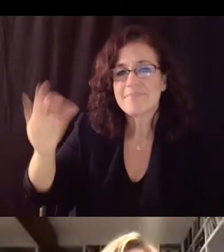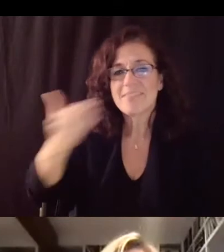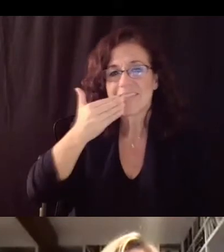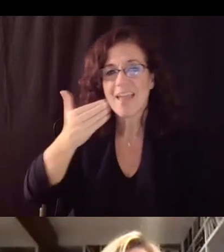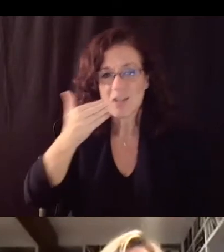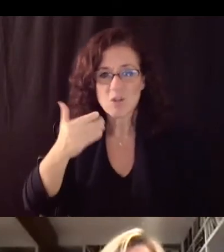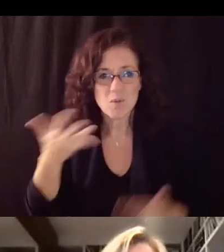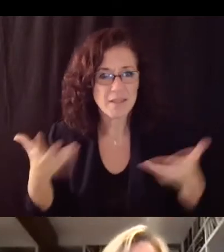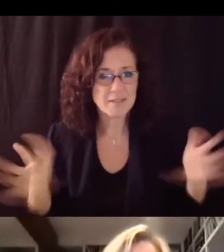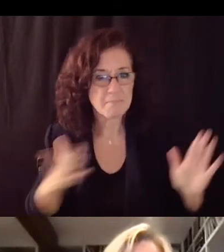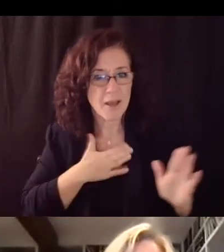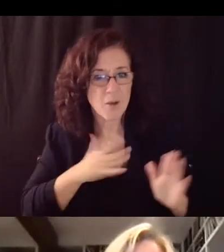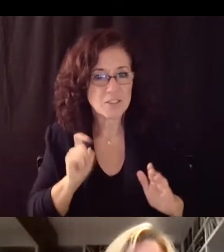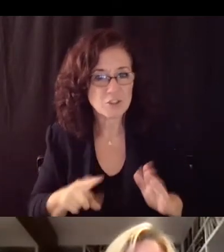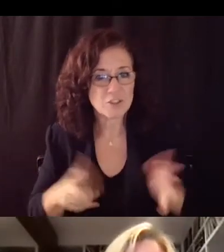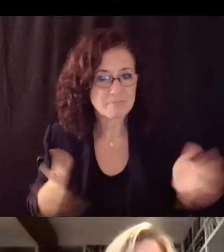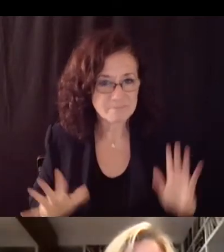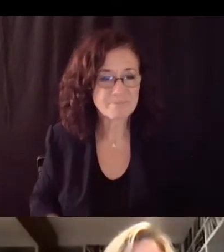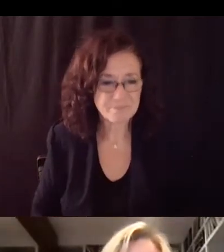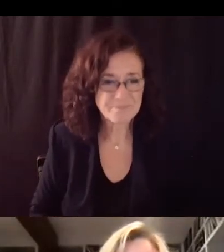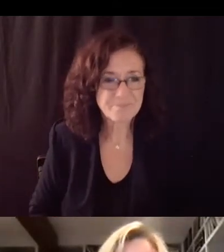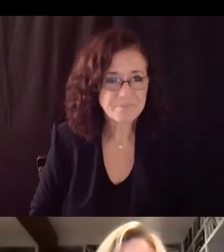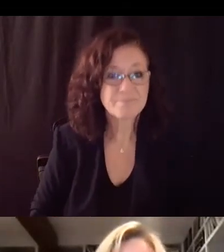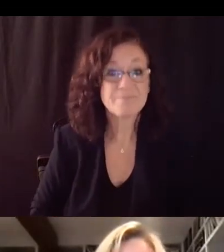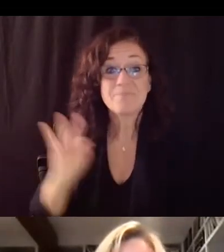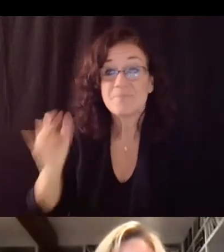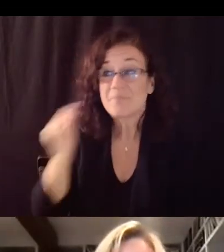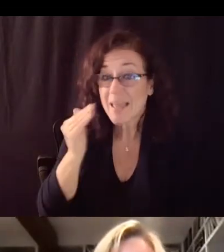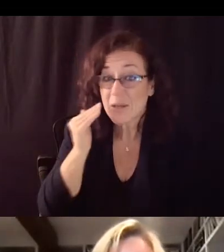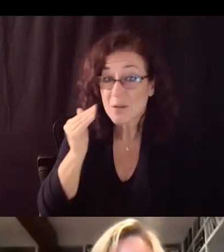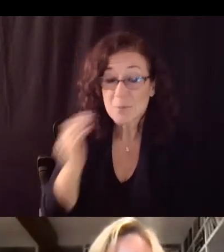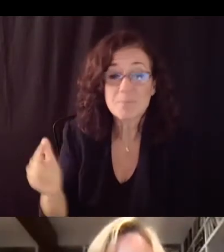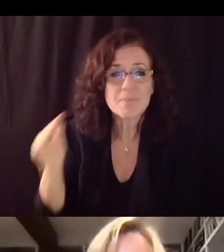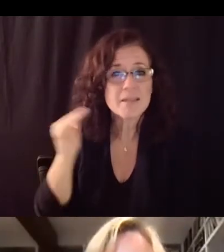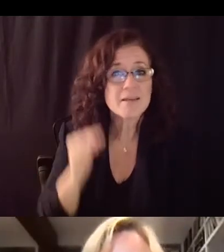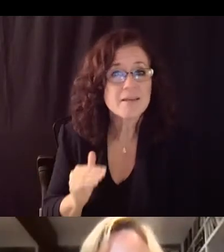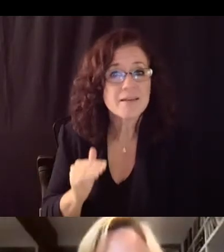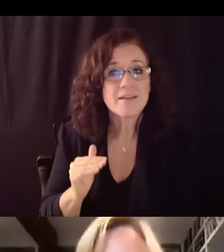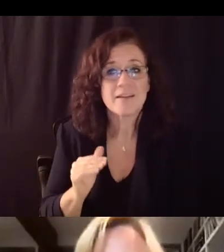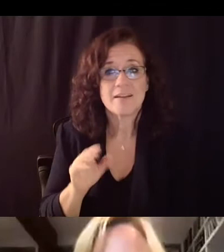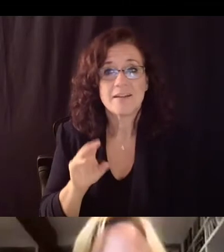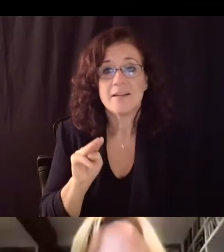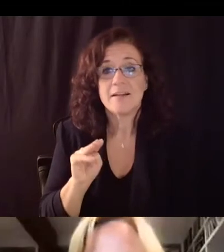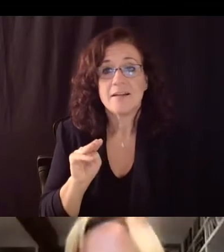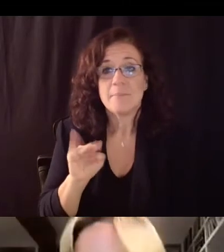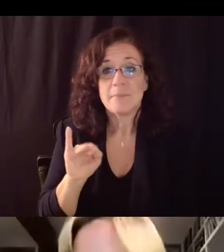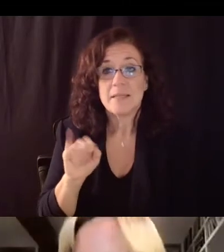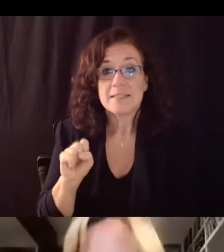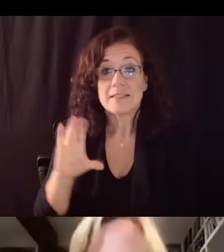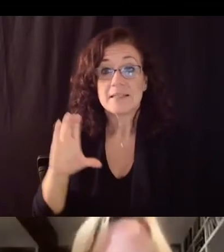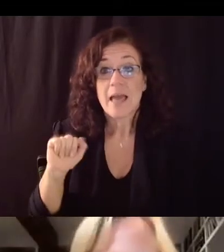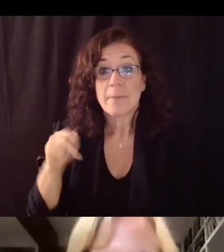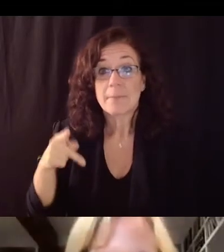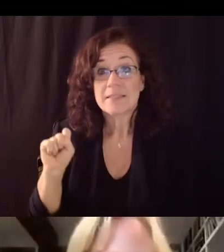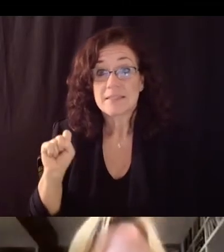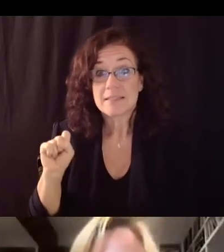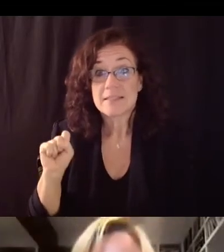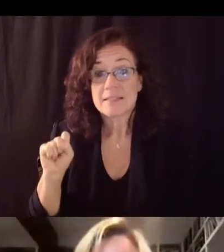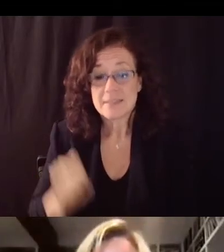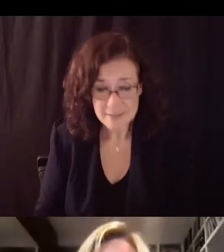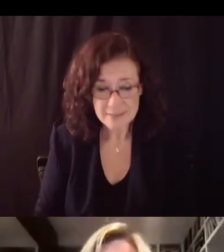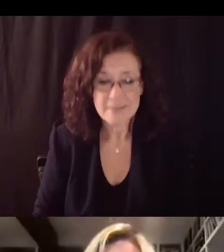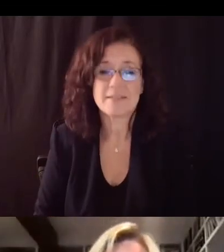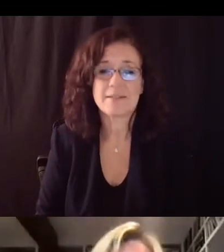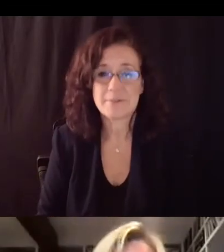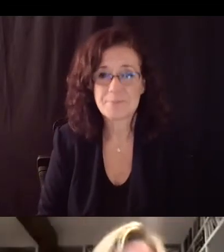of my questions thank you miss sims moton miss caps thank you so much there's a lot to unpack here